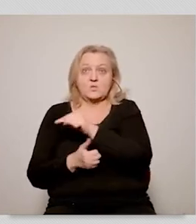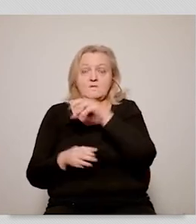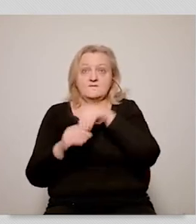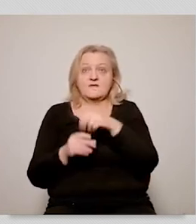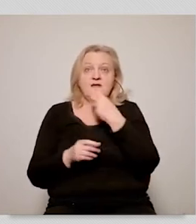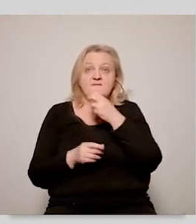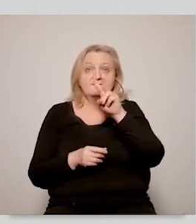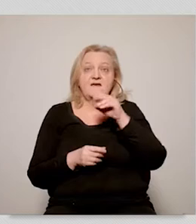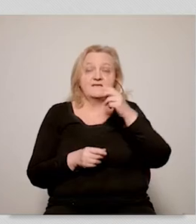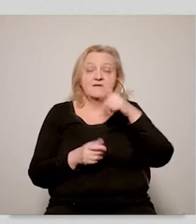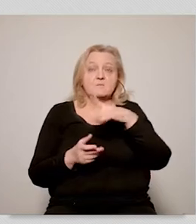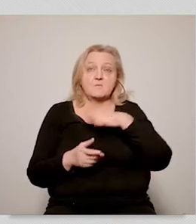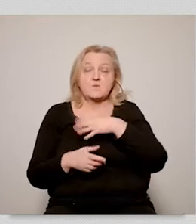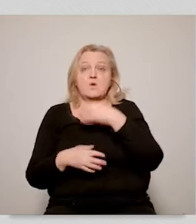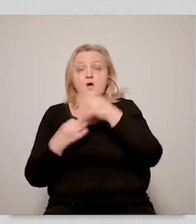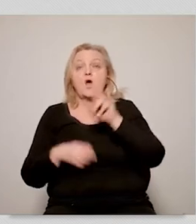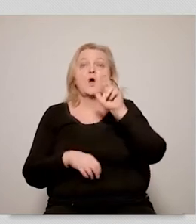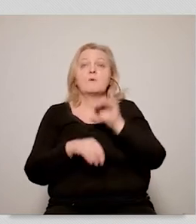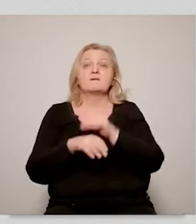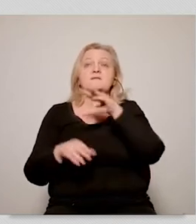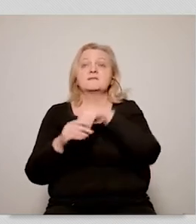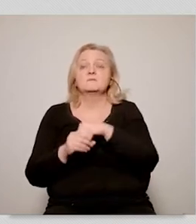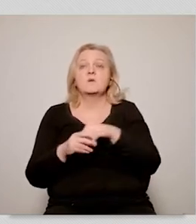has been discussed a lot in Germany.